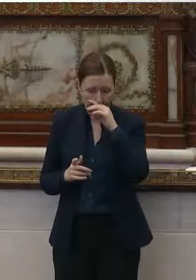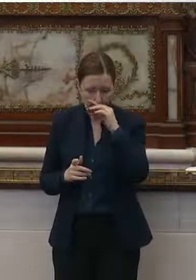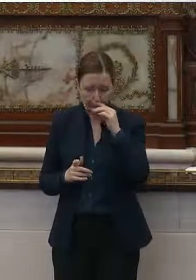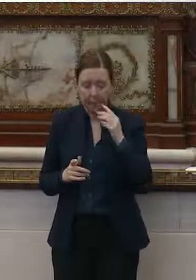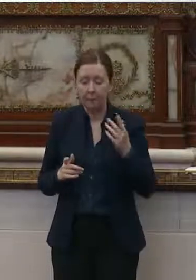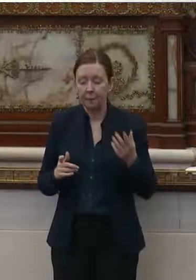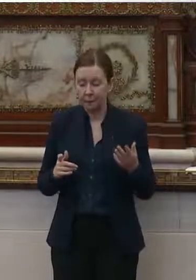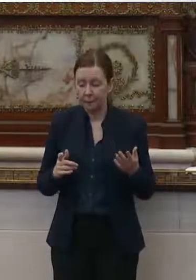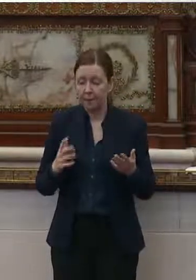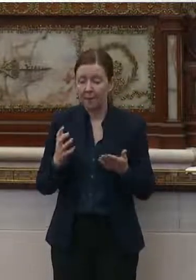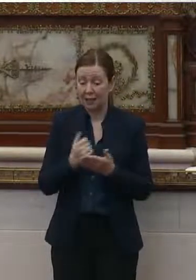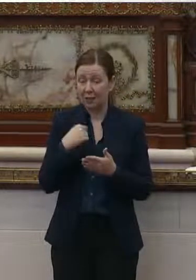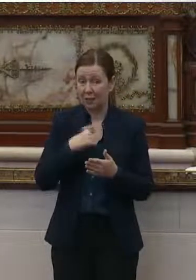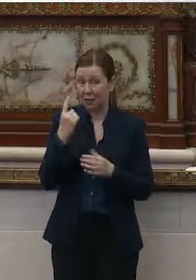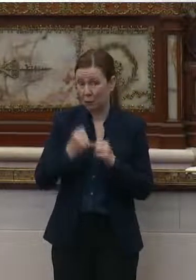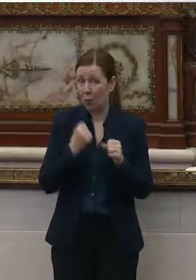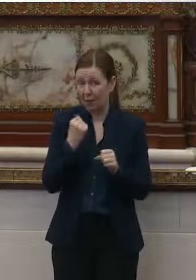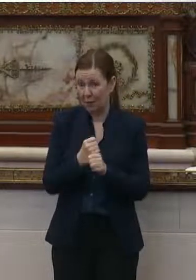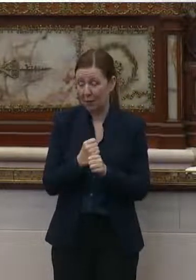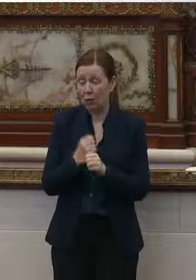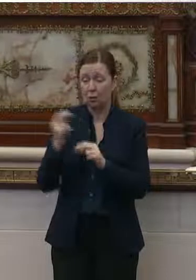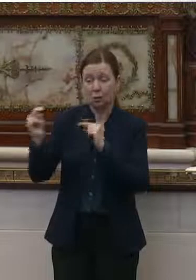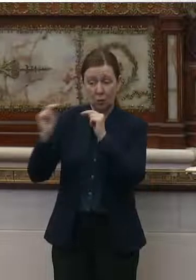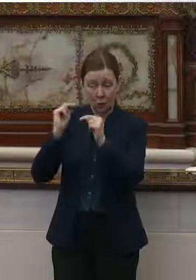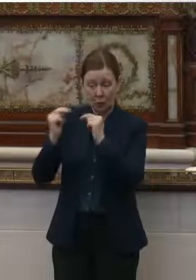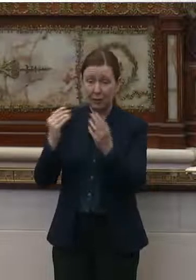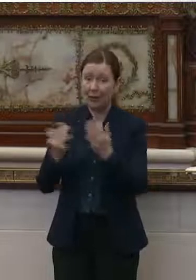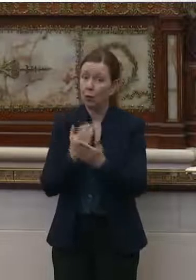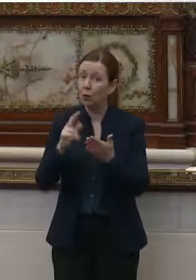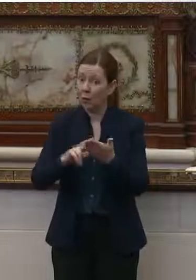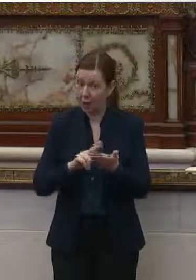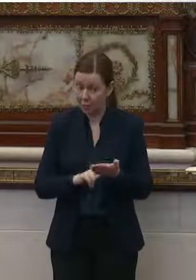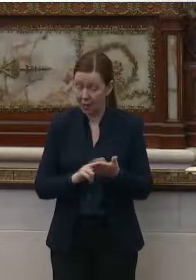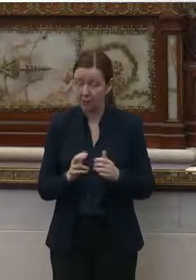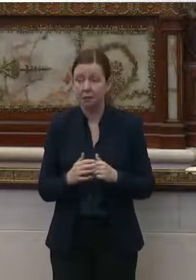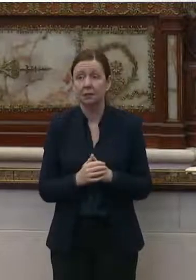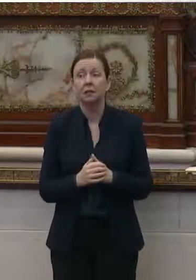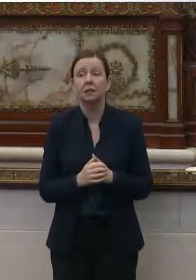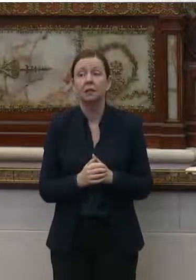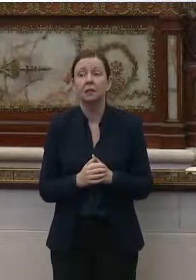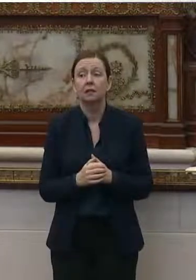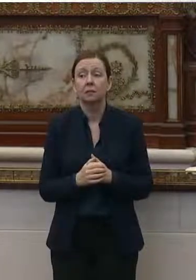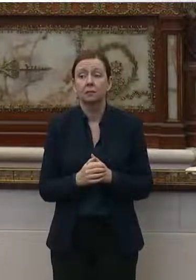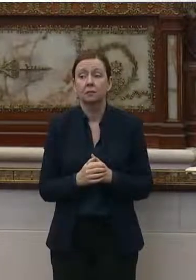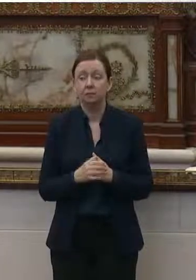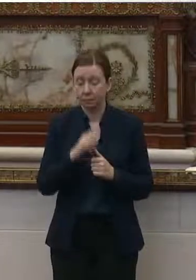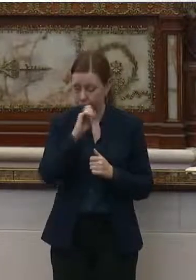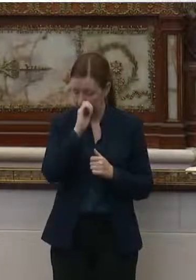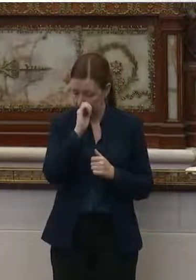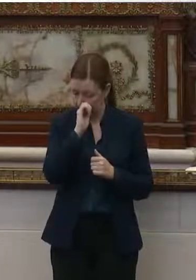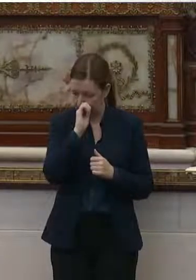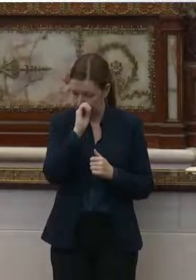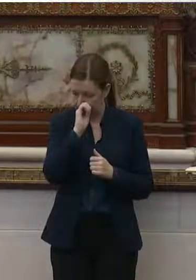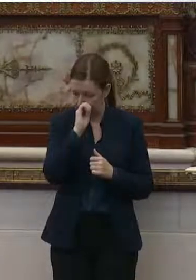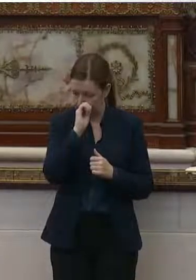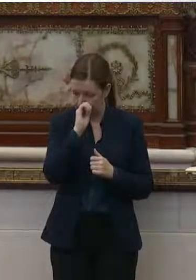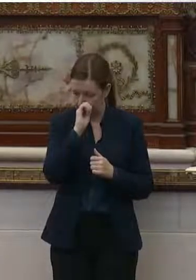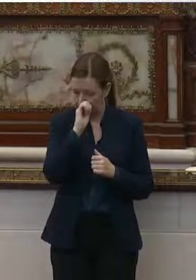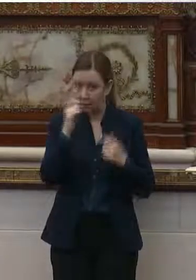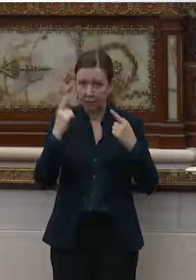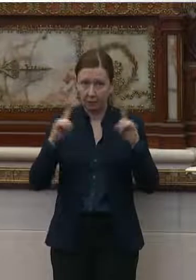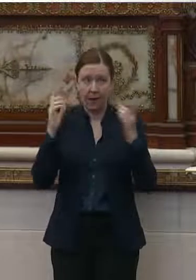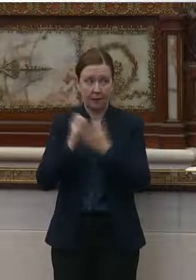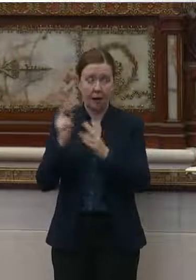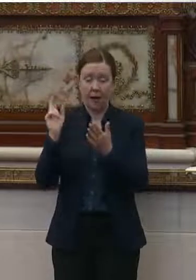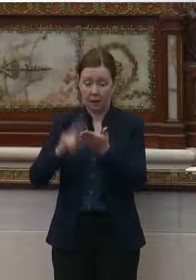It took us a year to negotiate a new contract, but we finally settled on a contract